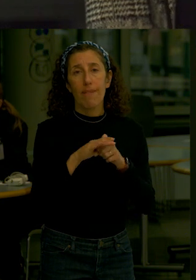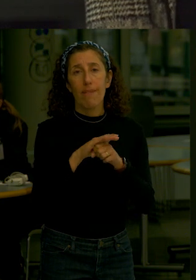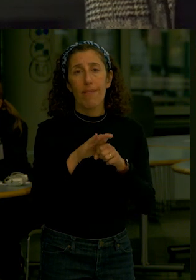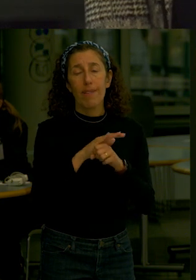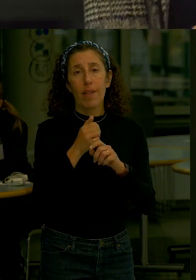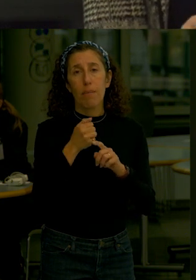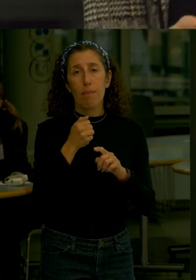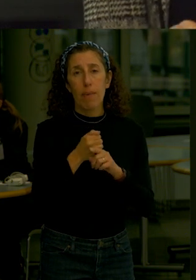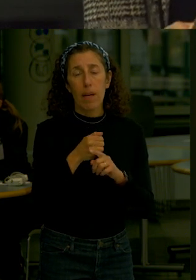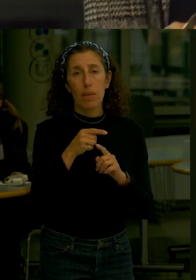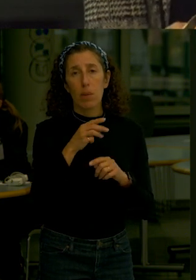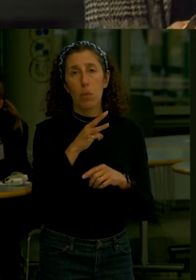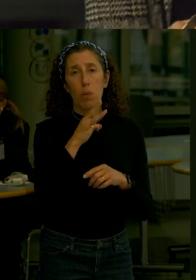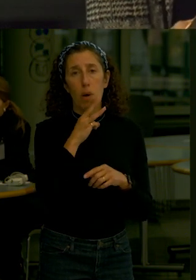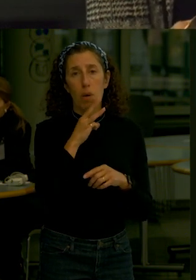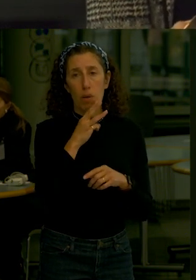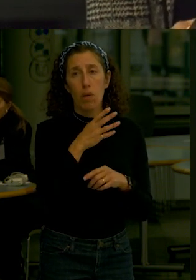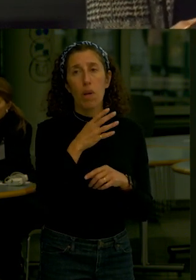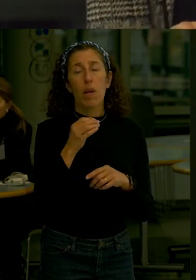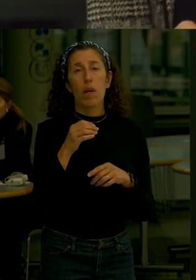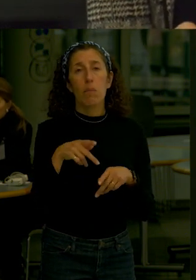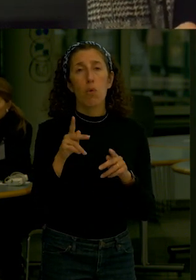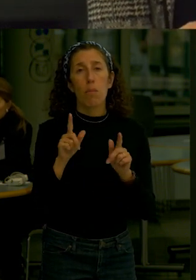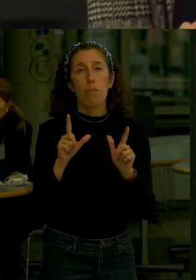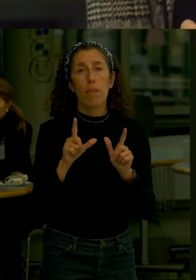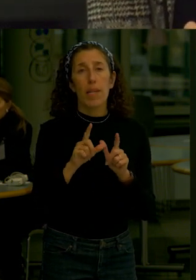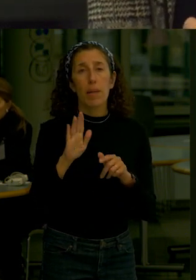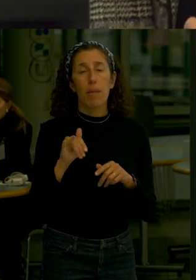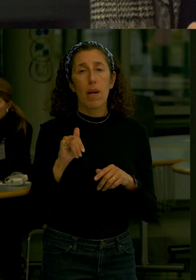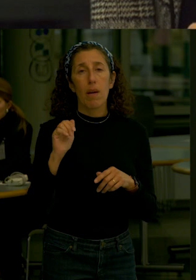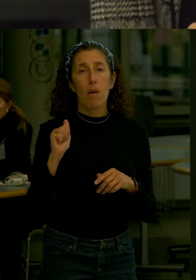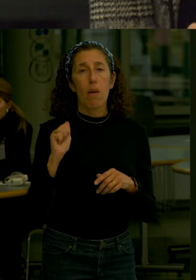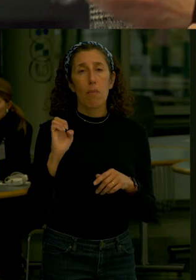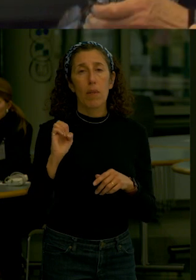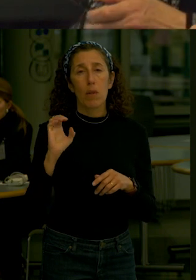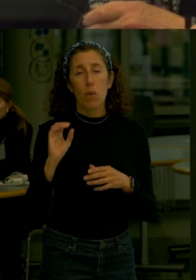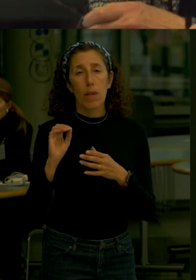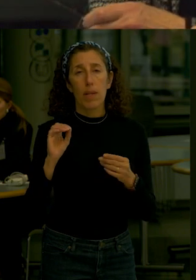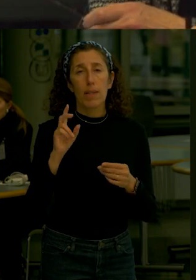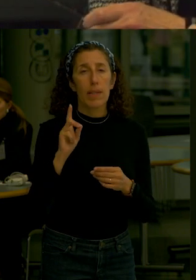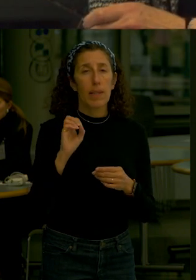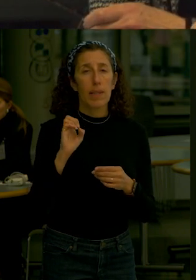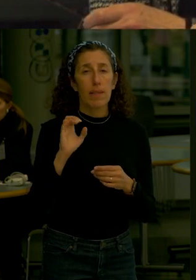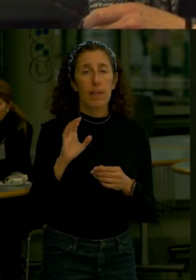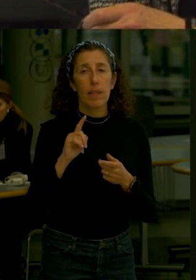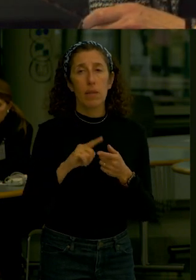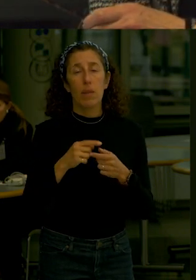And permitting by the Army Corps and DEC To the point of making it